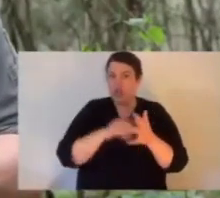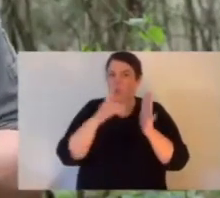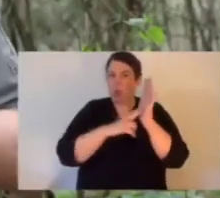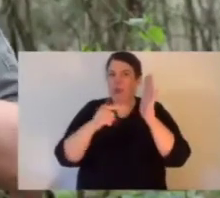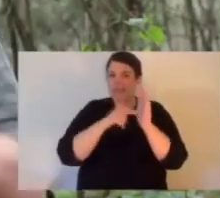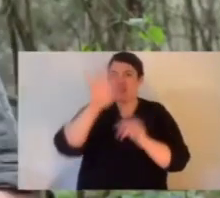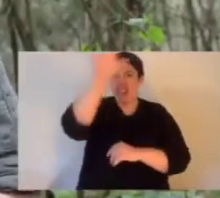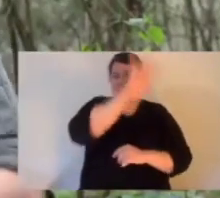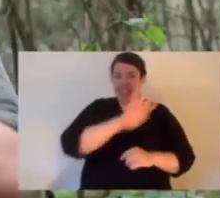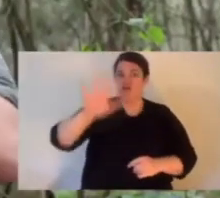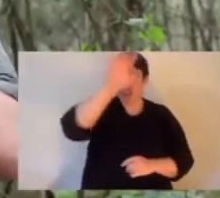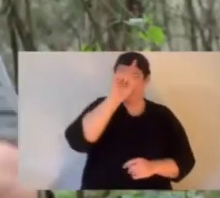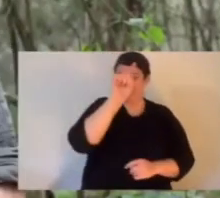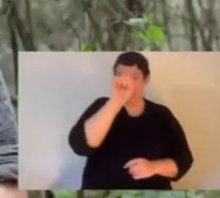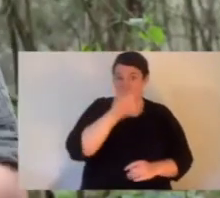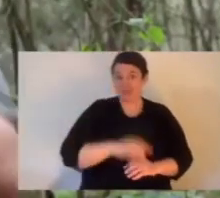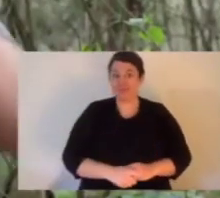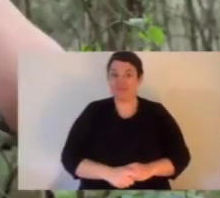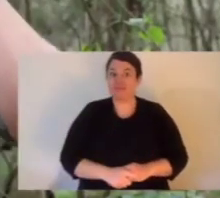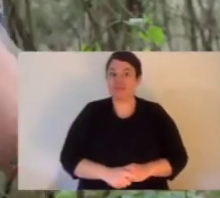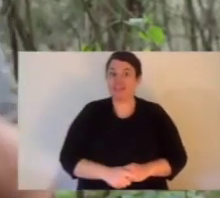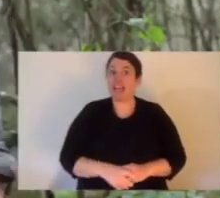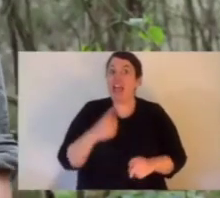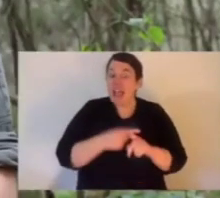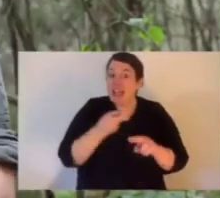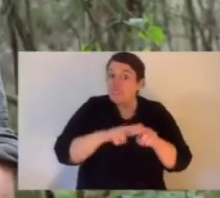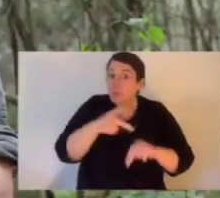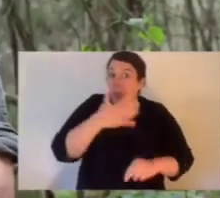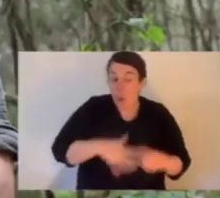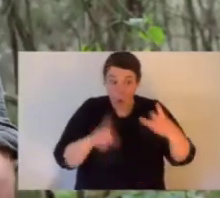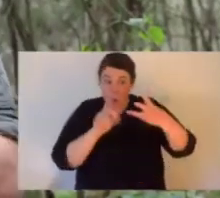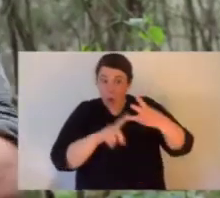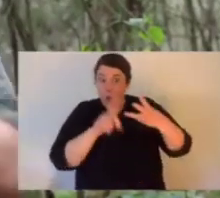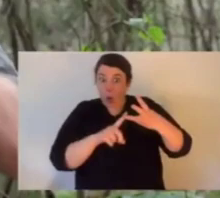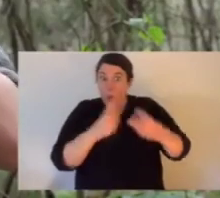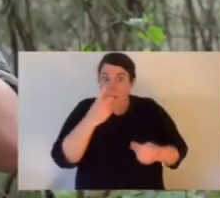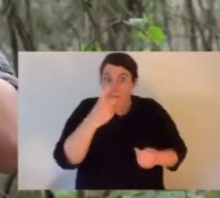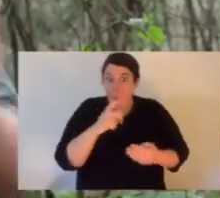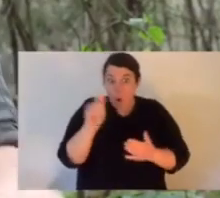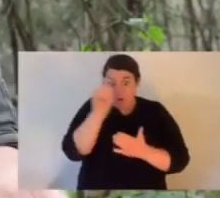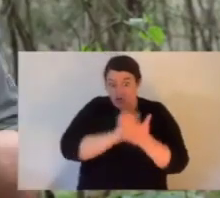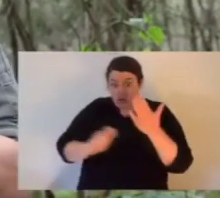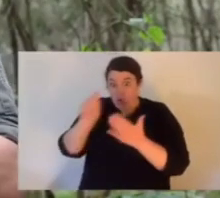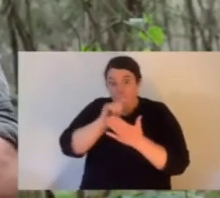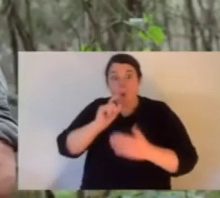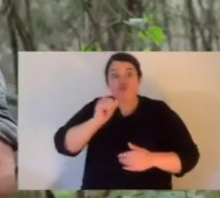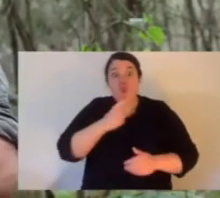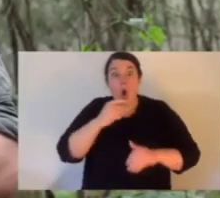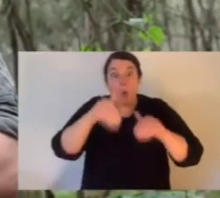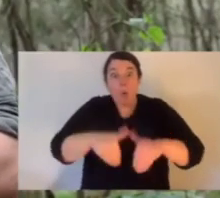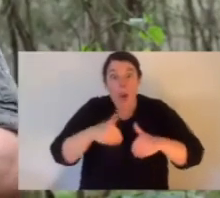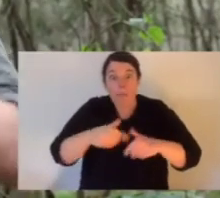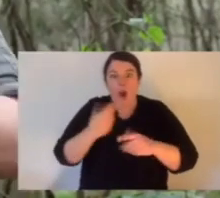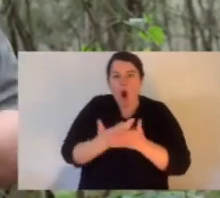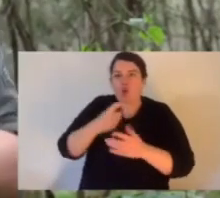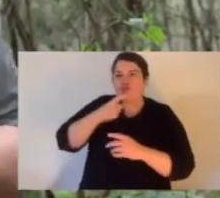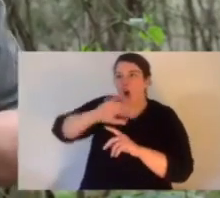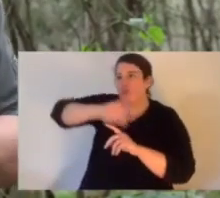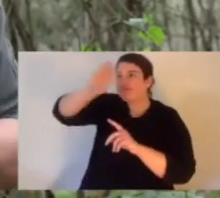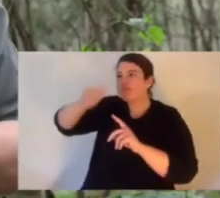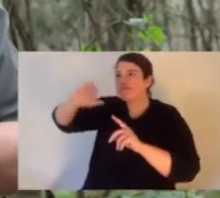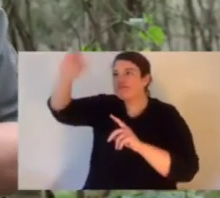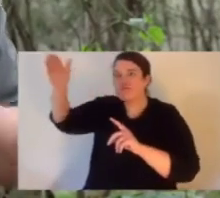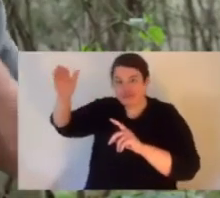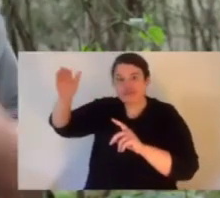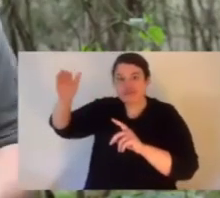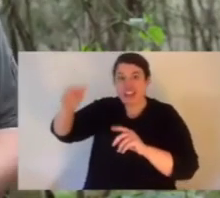tell me the smallest species of rock wallaby. Okay, there's only one, the smallest species of rock wallaby. And now for